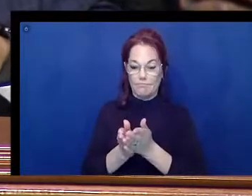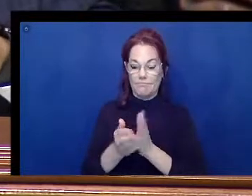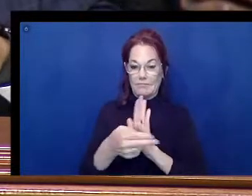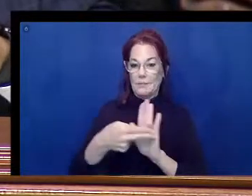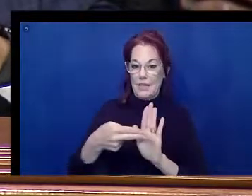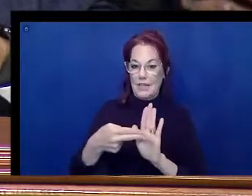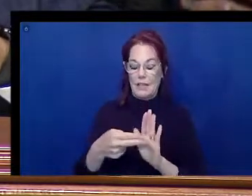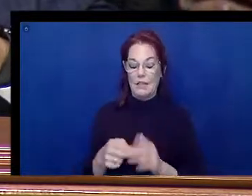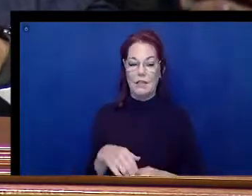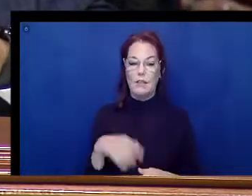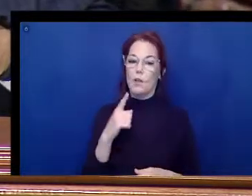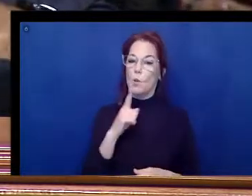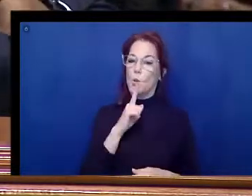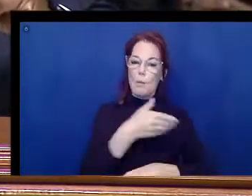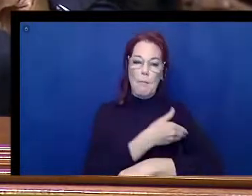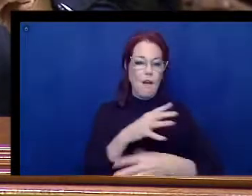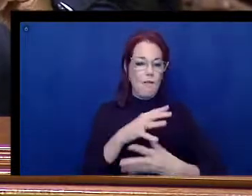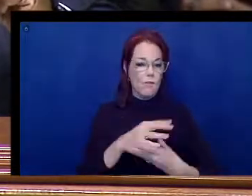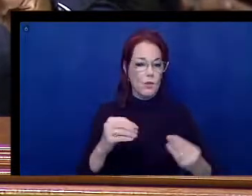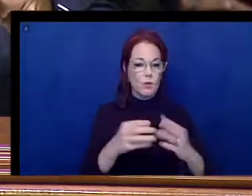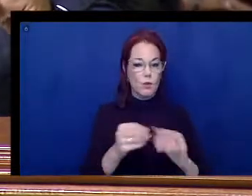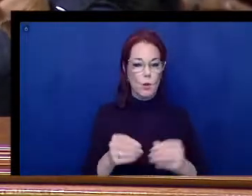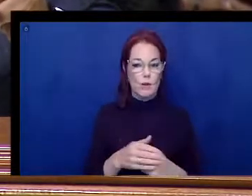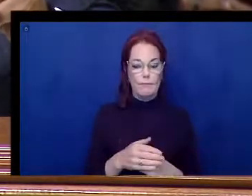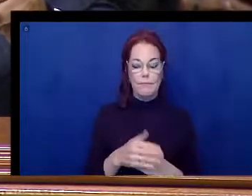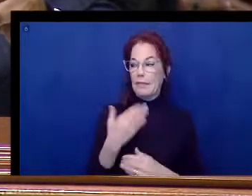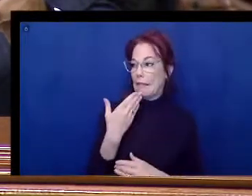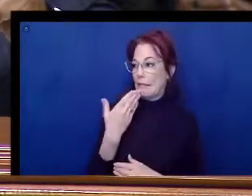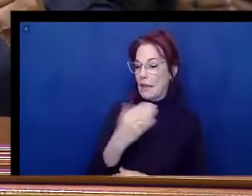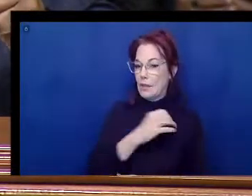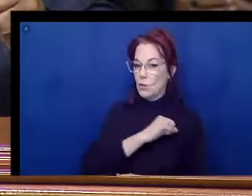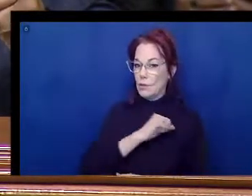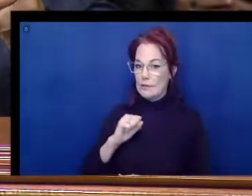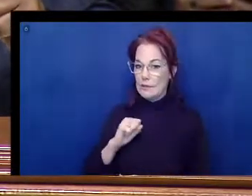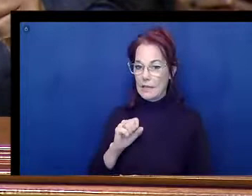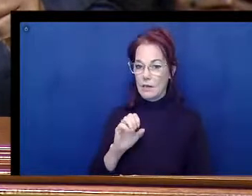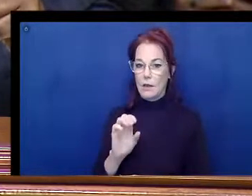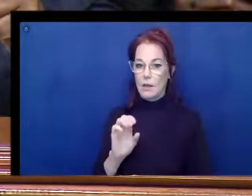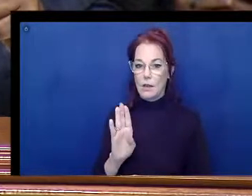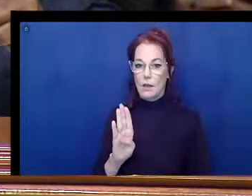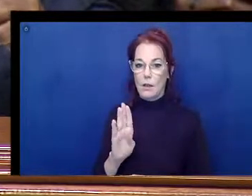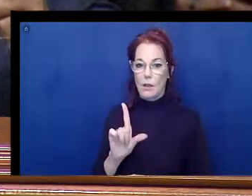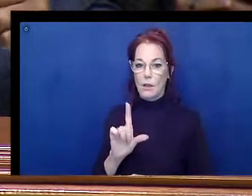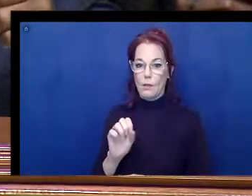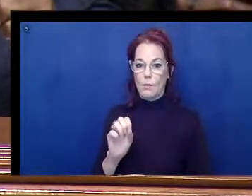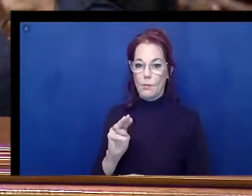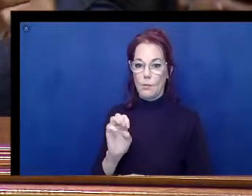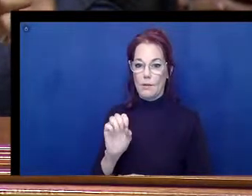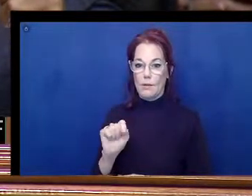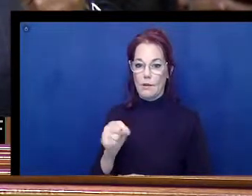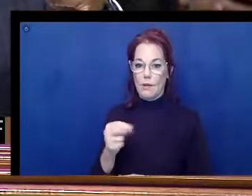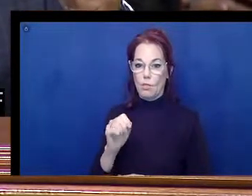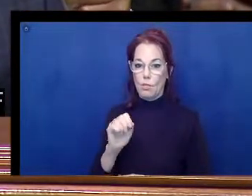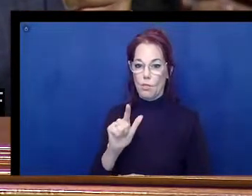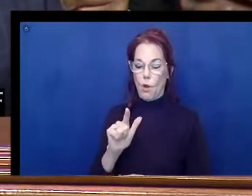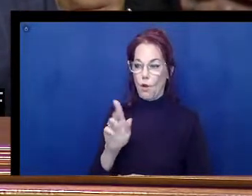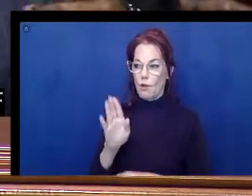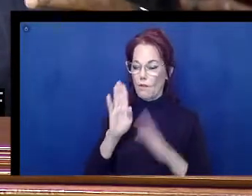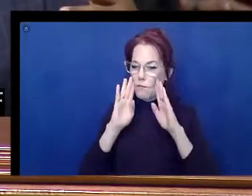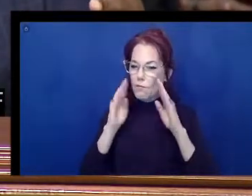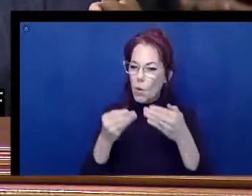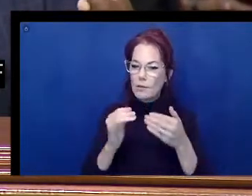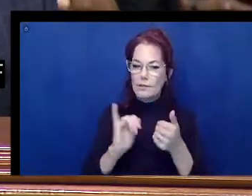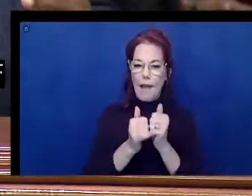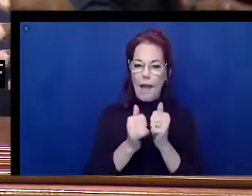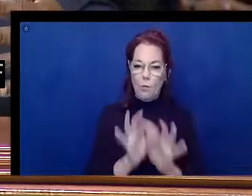thank you, Senator Blumenthal, for focusing many of your questions on the importance of telehealth and how telehealth is actually bridging a gap